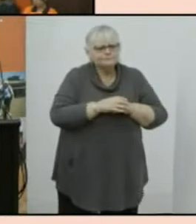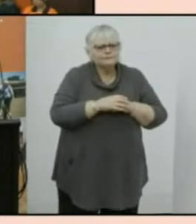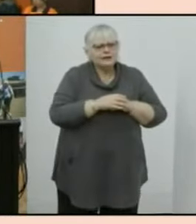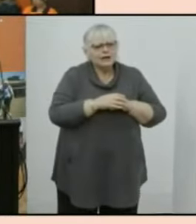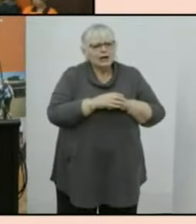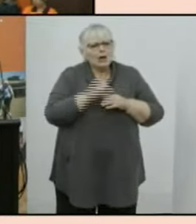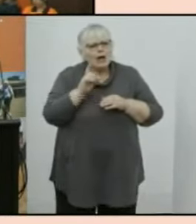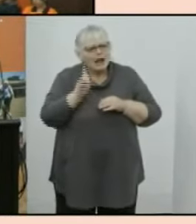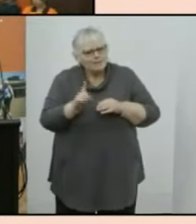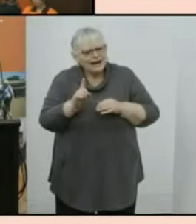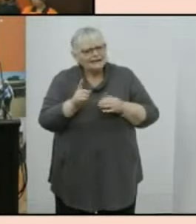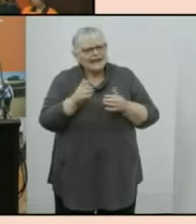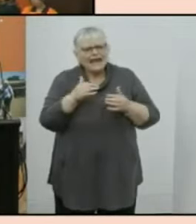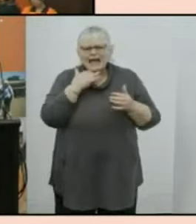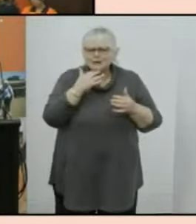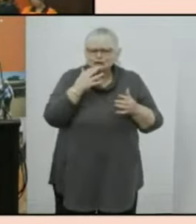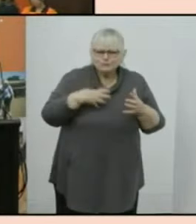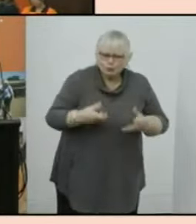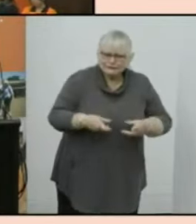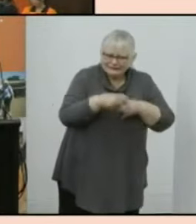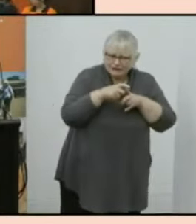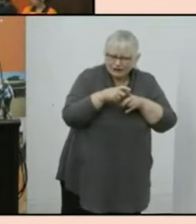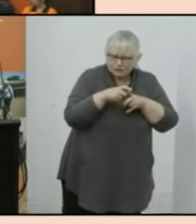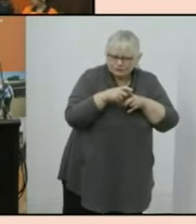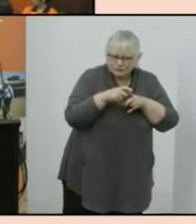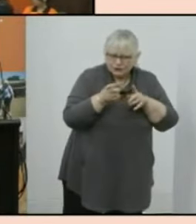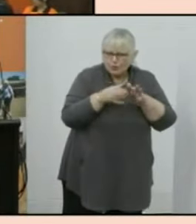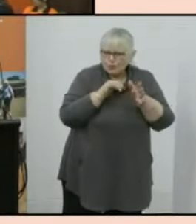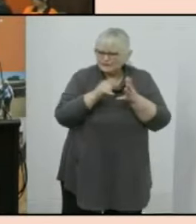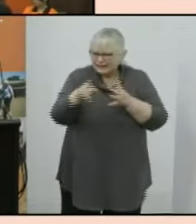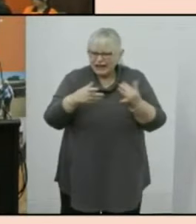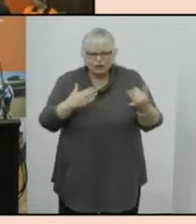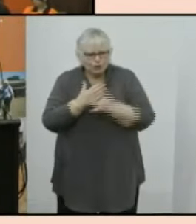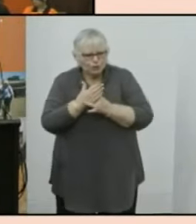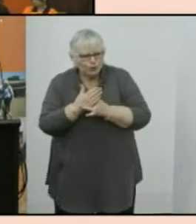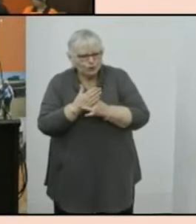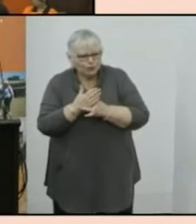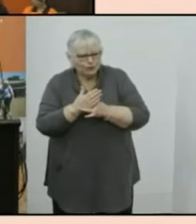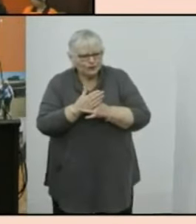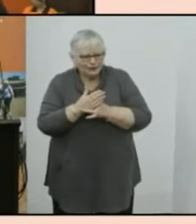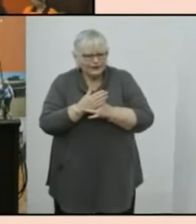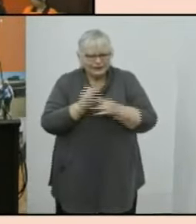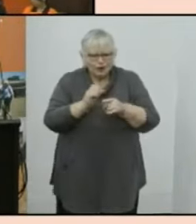but how much more difficult was that in the pandemic i think i spoke to you